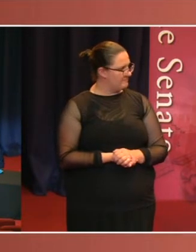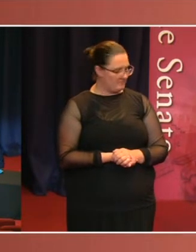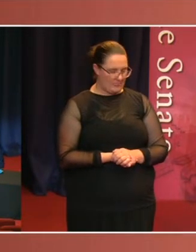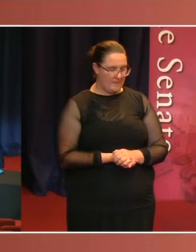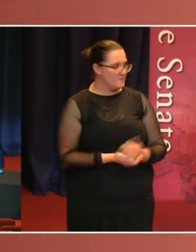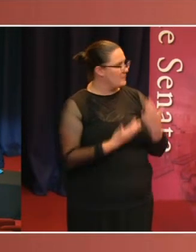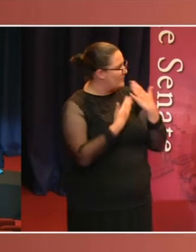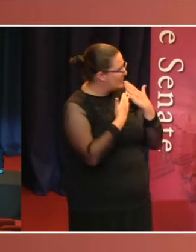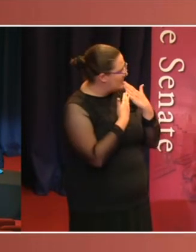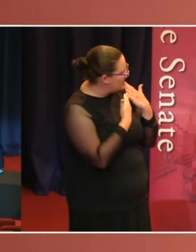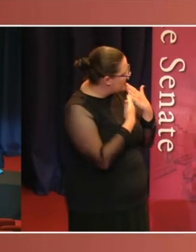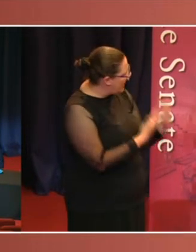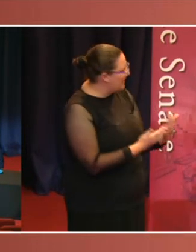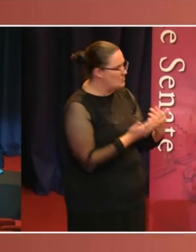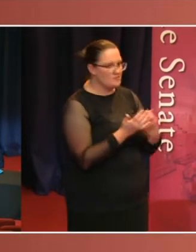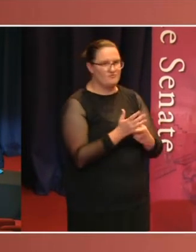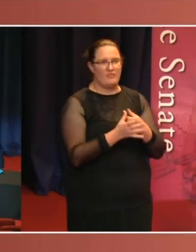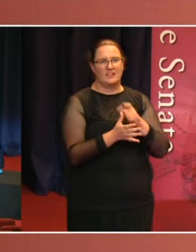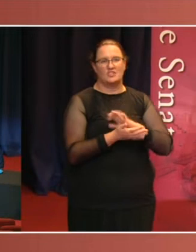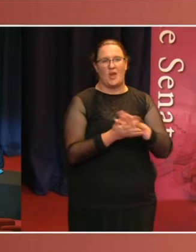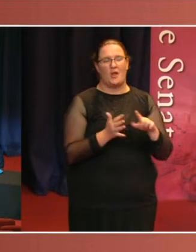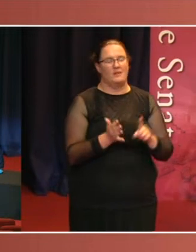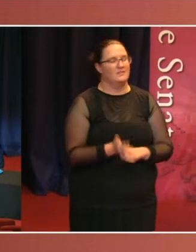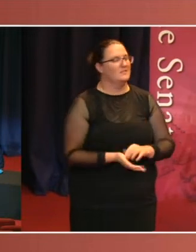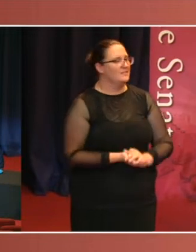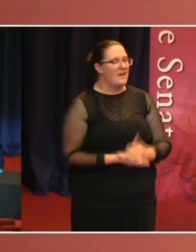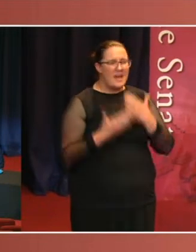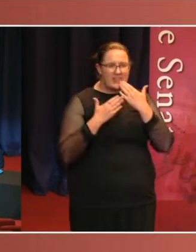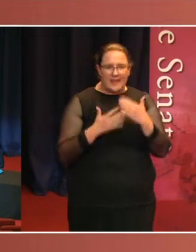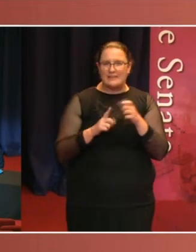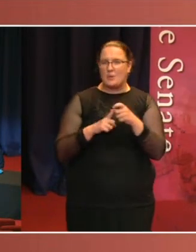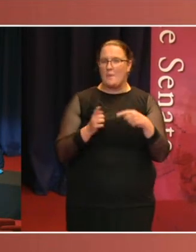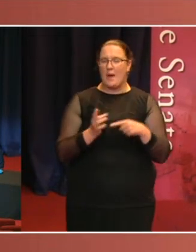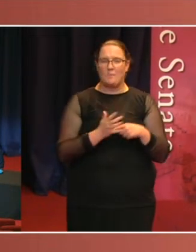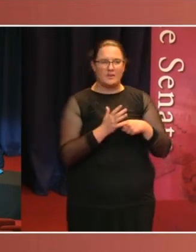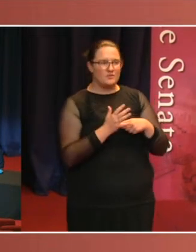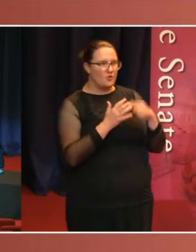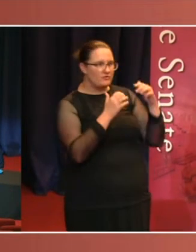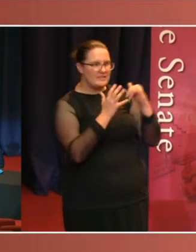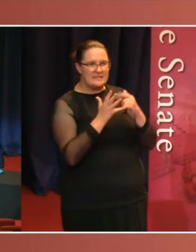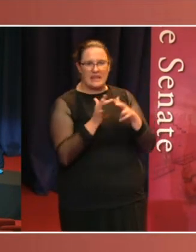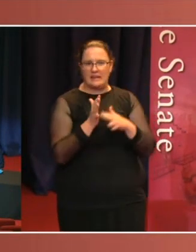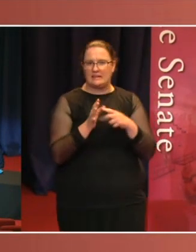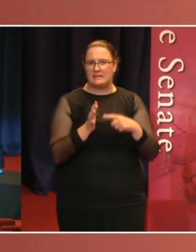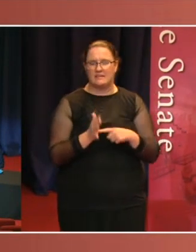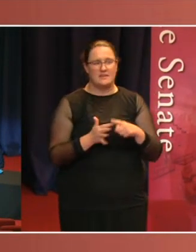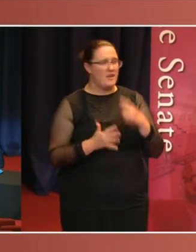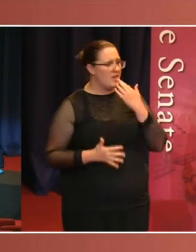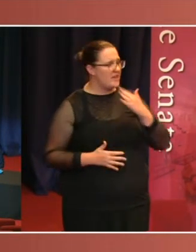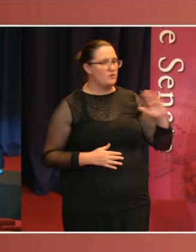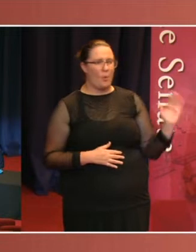Bill you, Rachel, and thank you to the Department of the Senate. Thank you to all the Senate staff